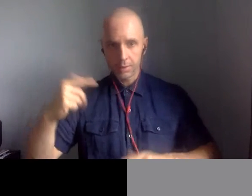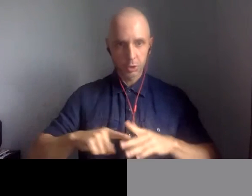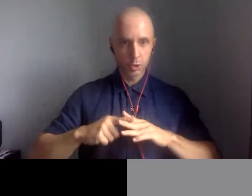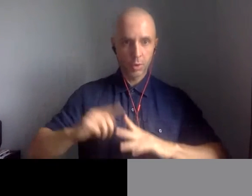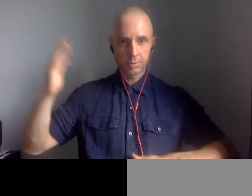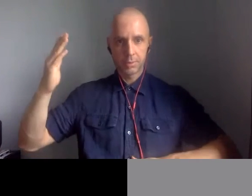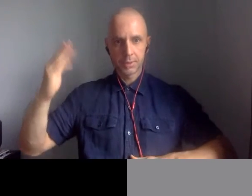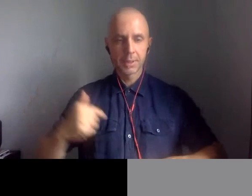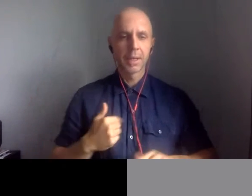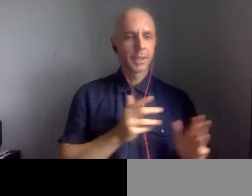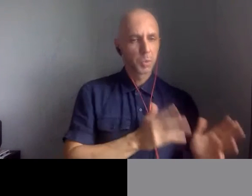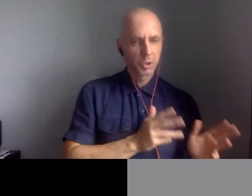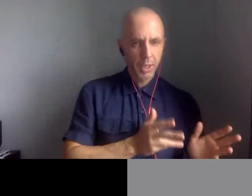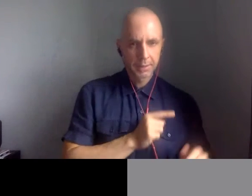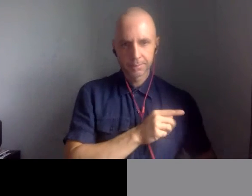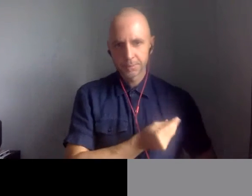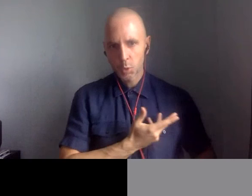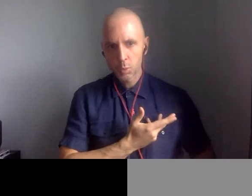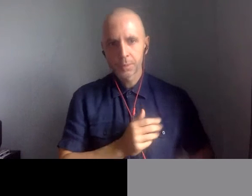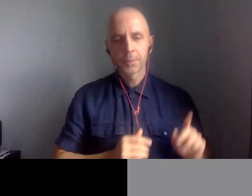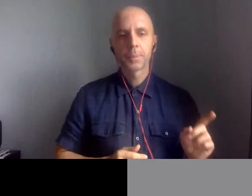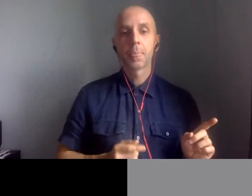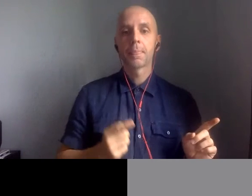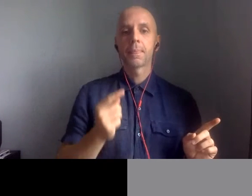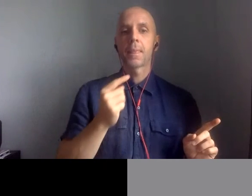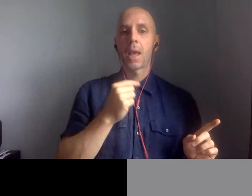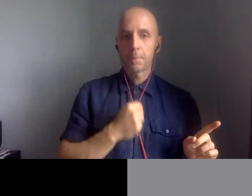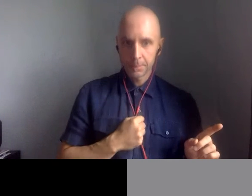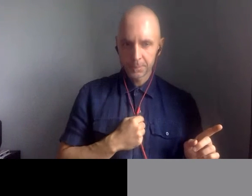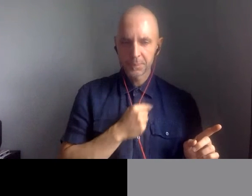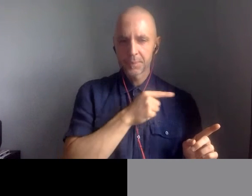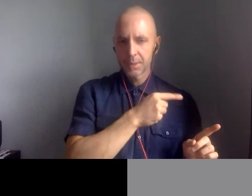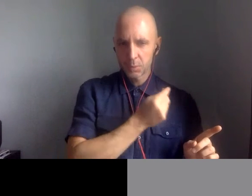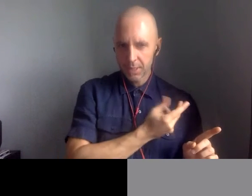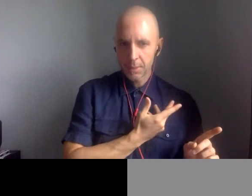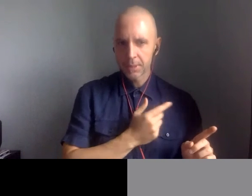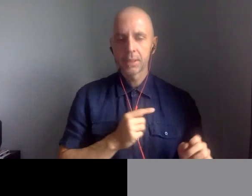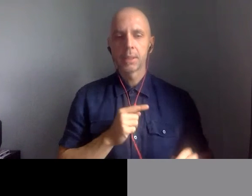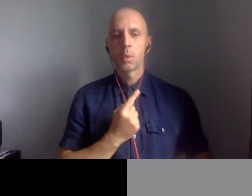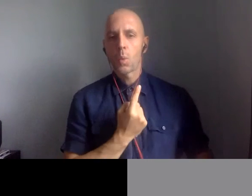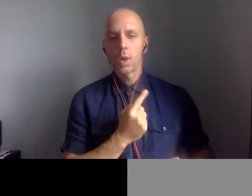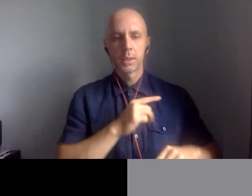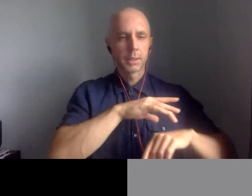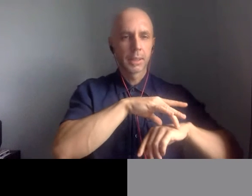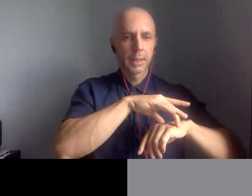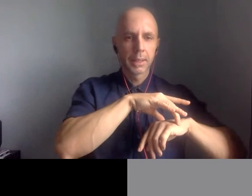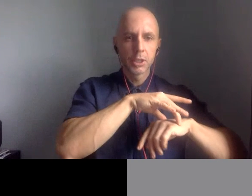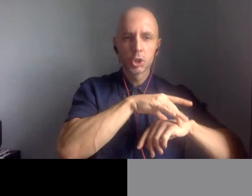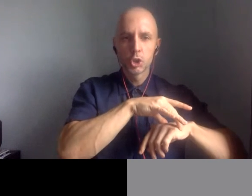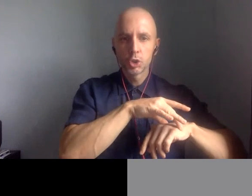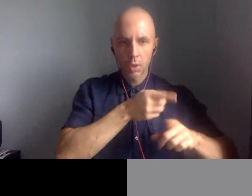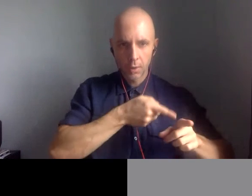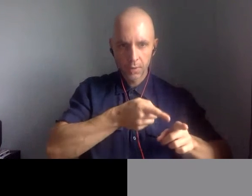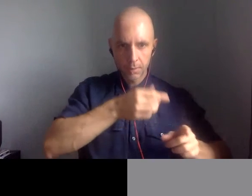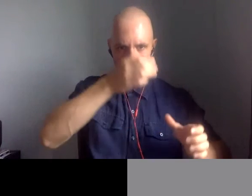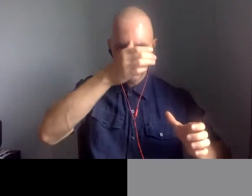myself, a medieval historian, a geographer, and somebody from developmental